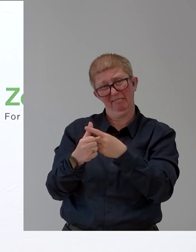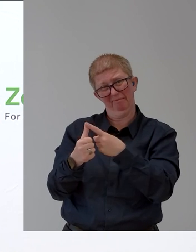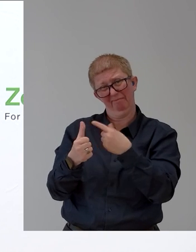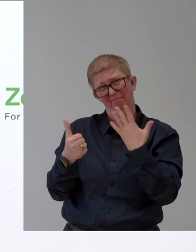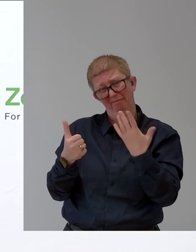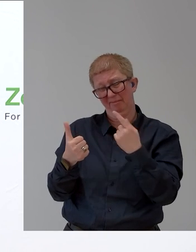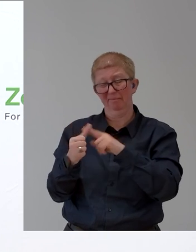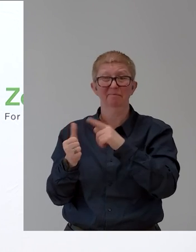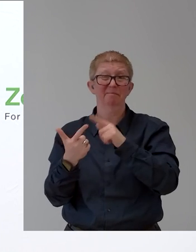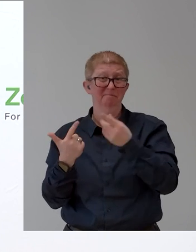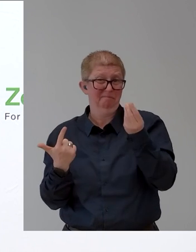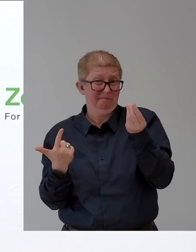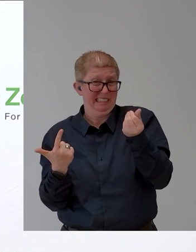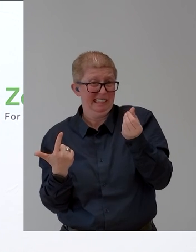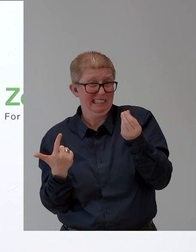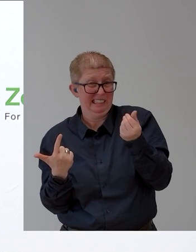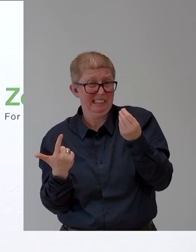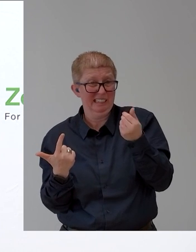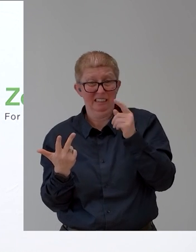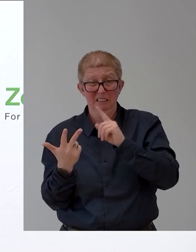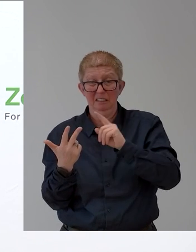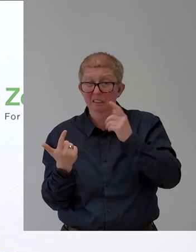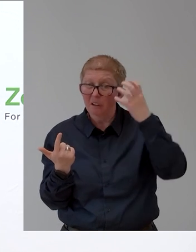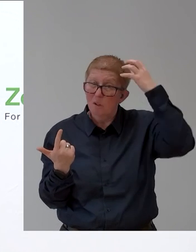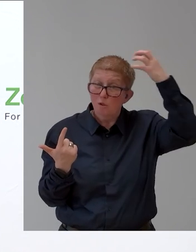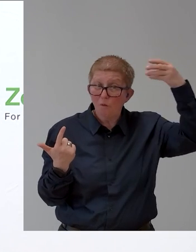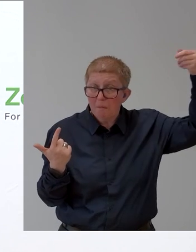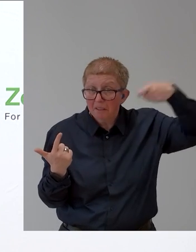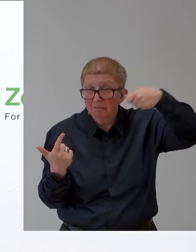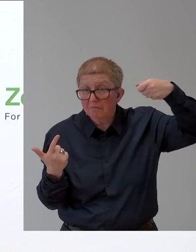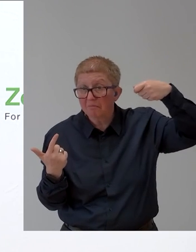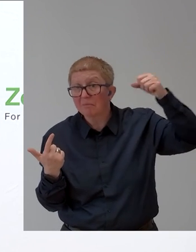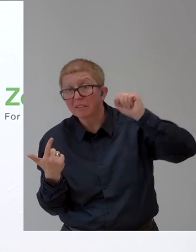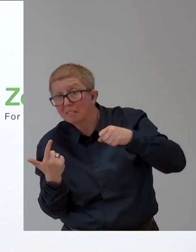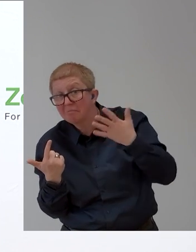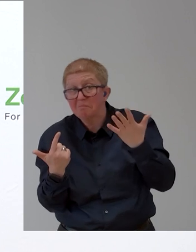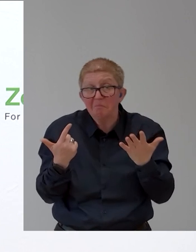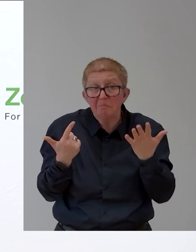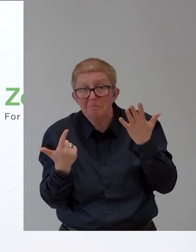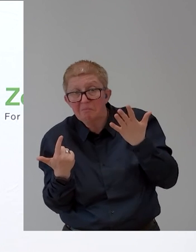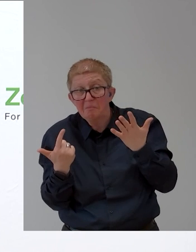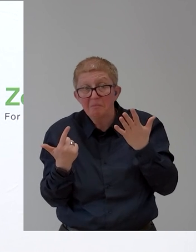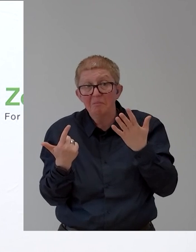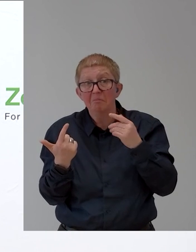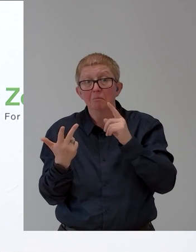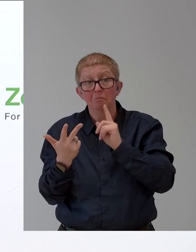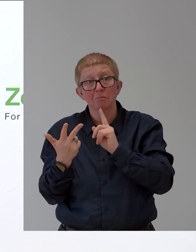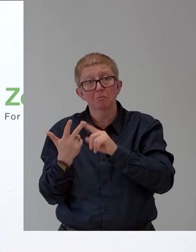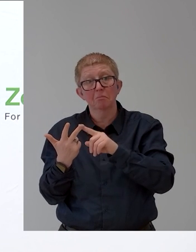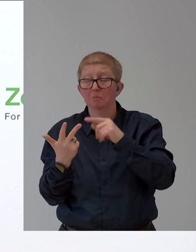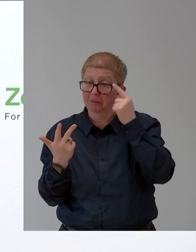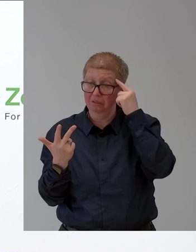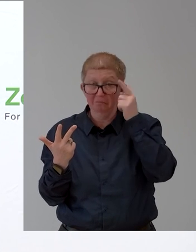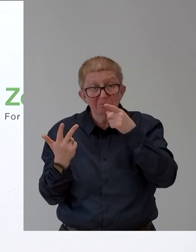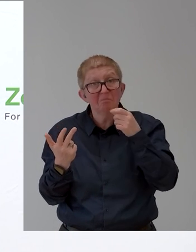gives the funds and guarantees that's accessible from the